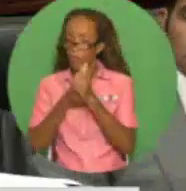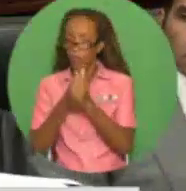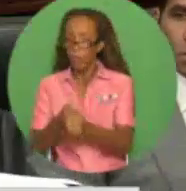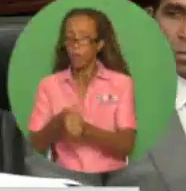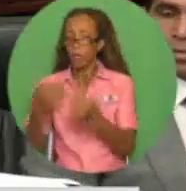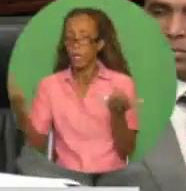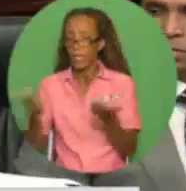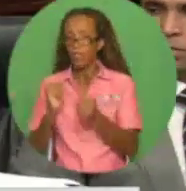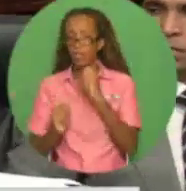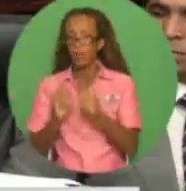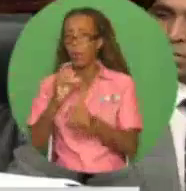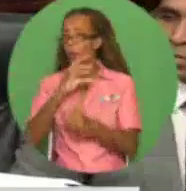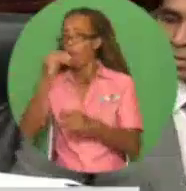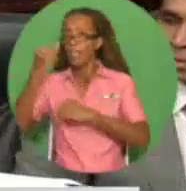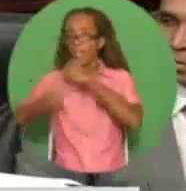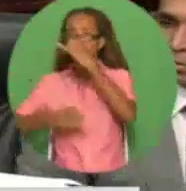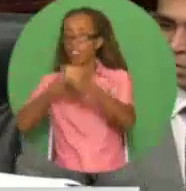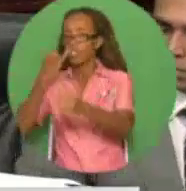foreign markets.